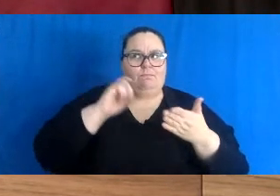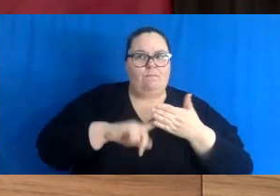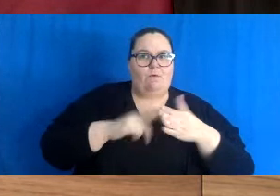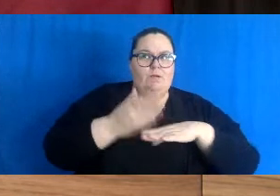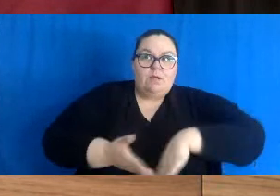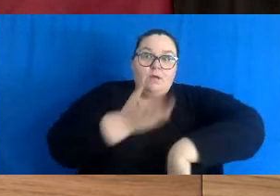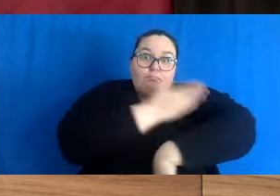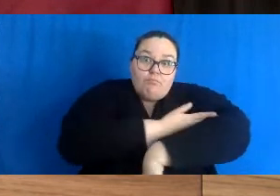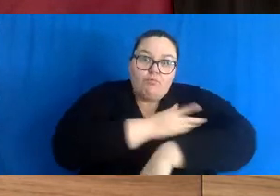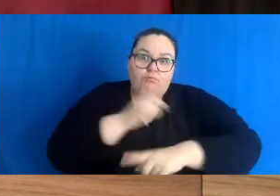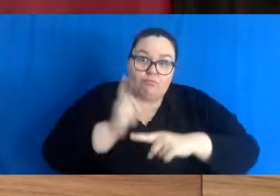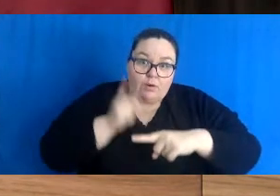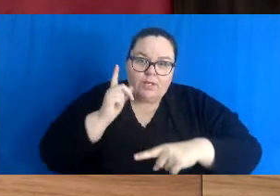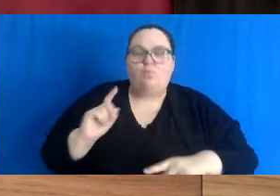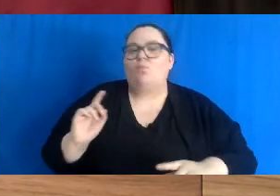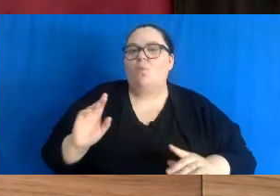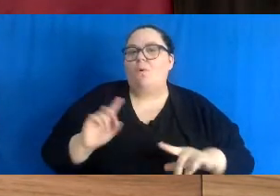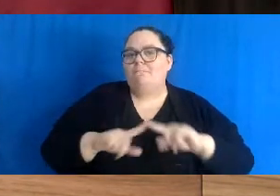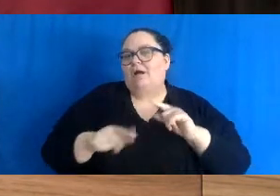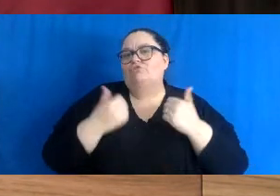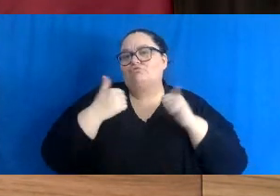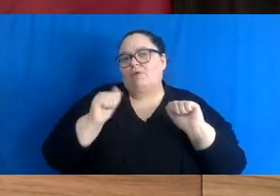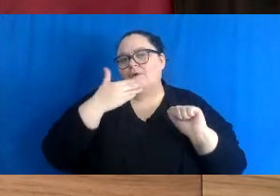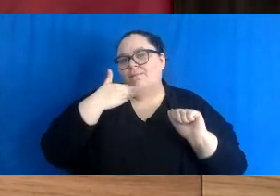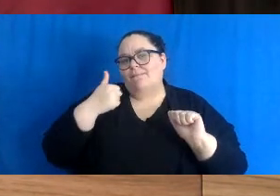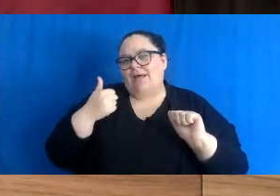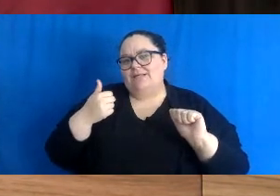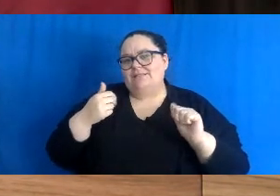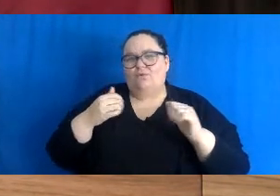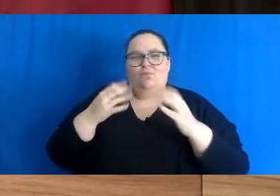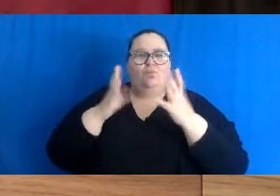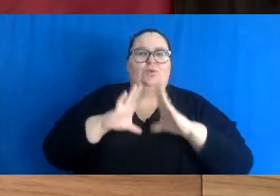but we must certainly do all we can to keep them from getting worse.